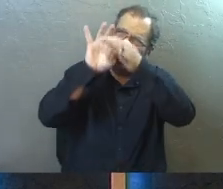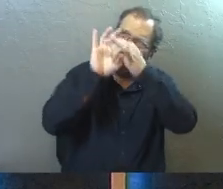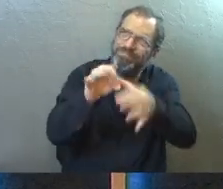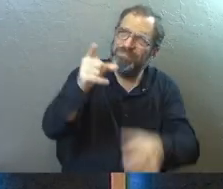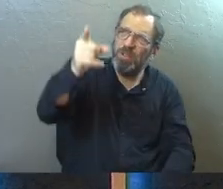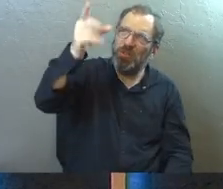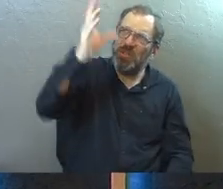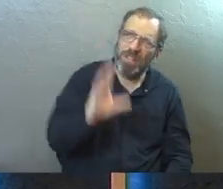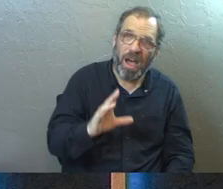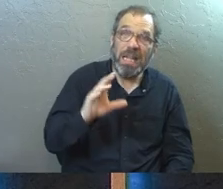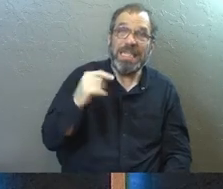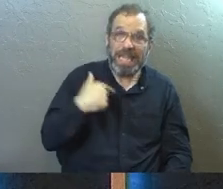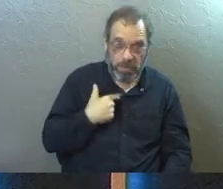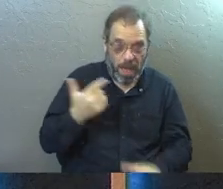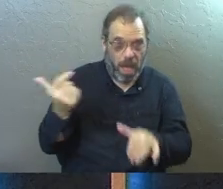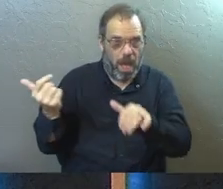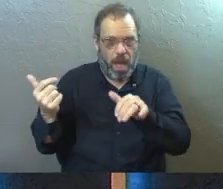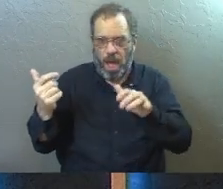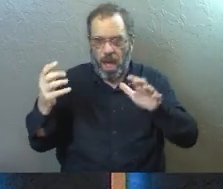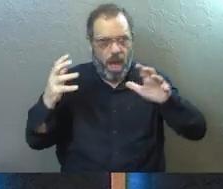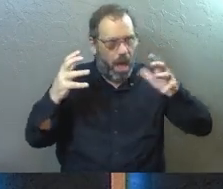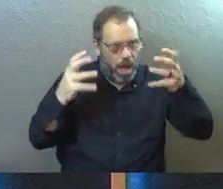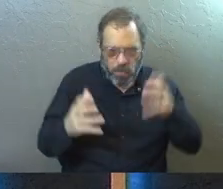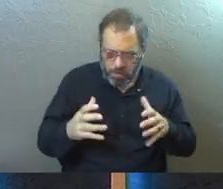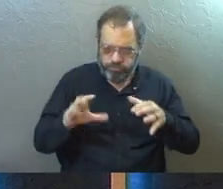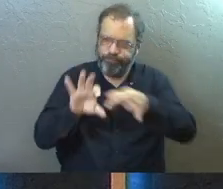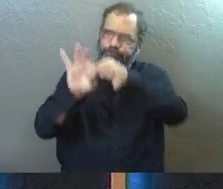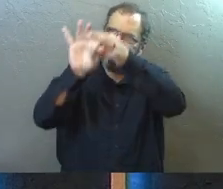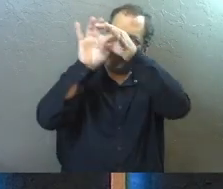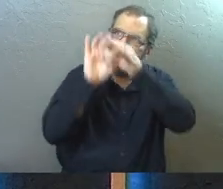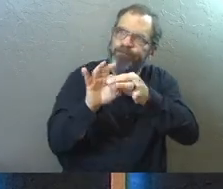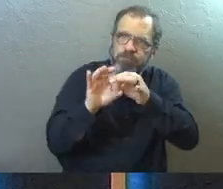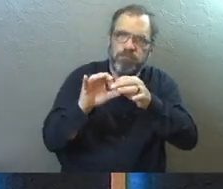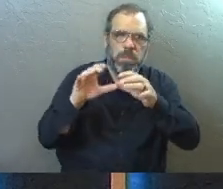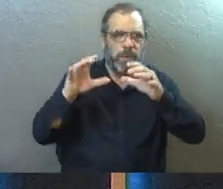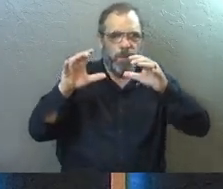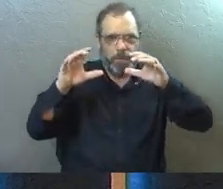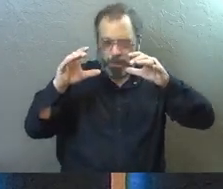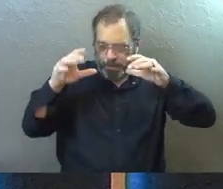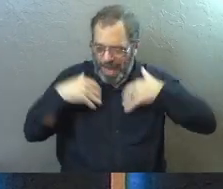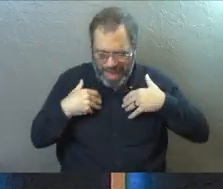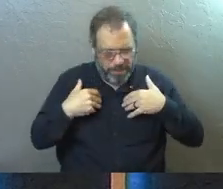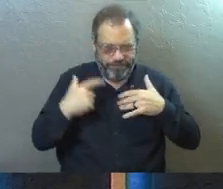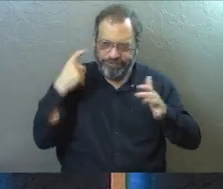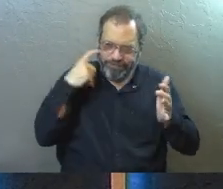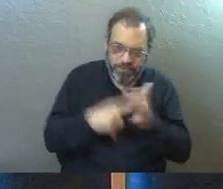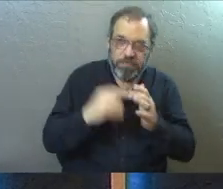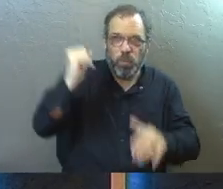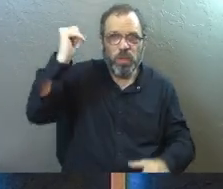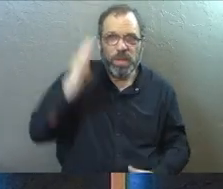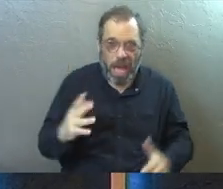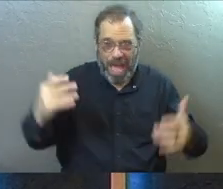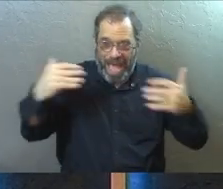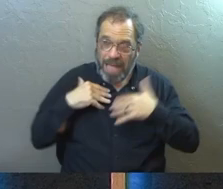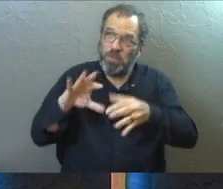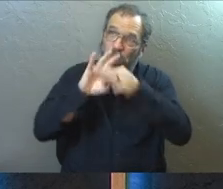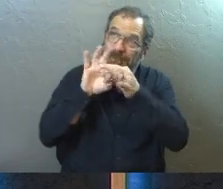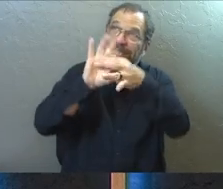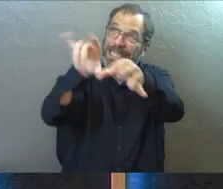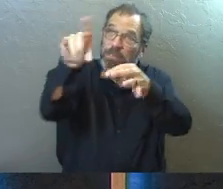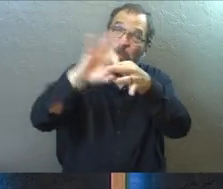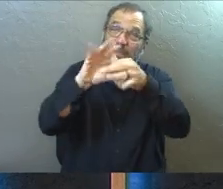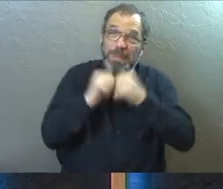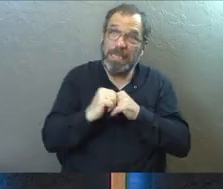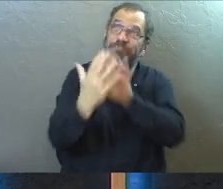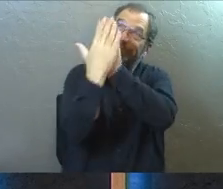to God. That's why I did that. I've connected with him. I've identified with him. I'm with him. He's